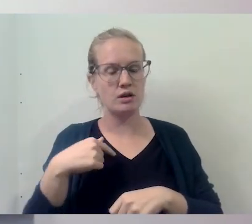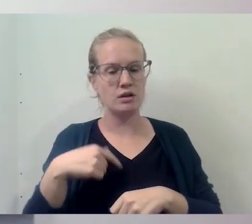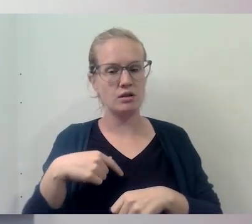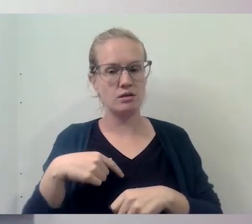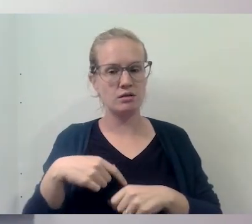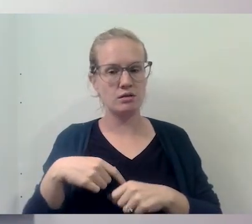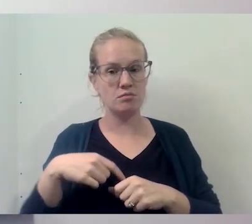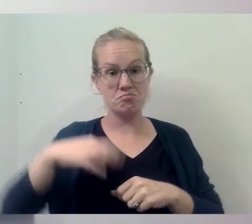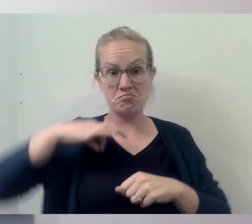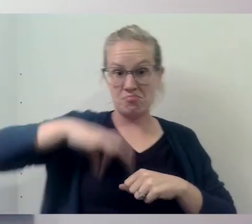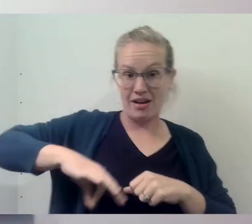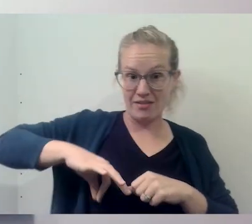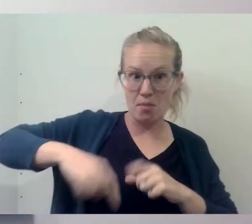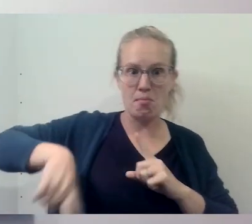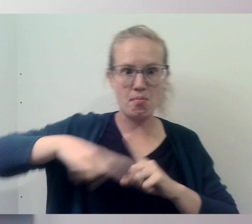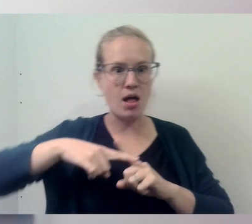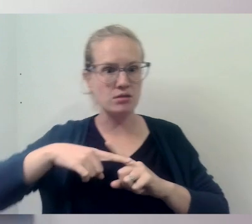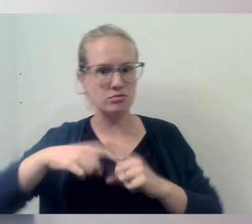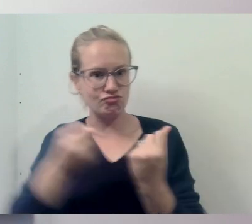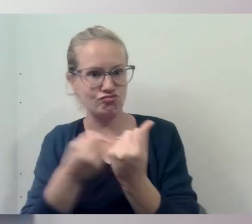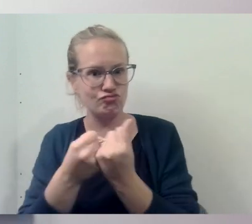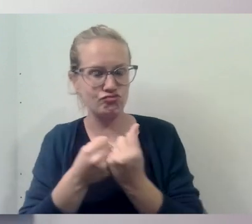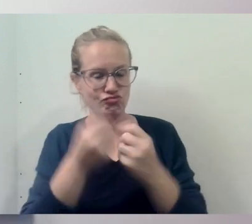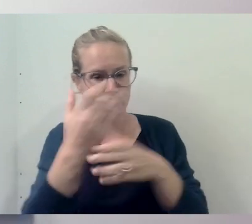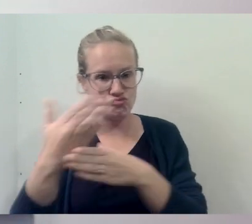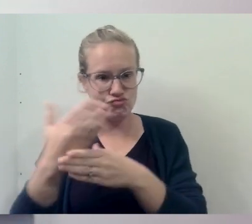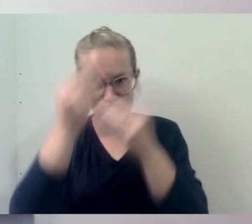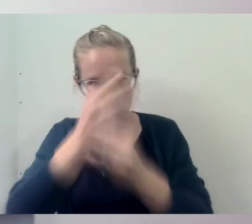of this as well as be promoters of this.